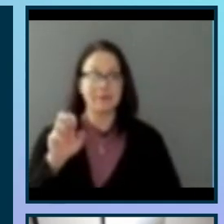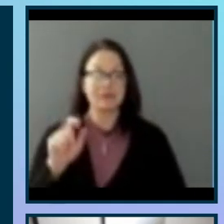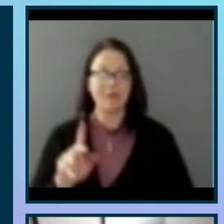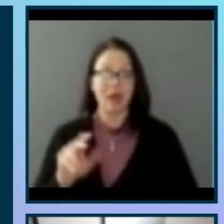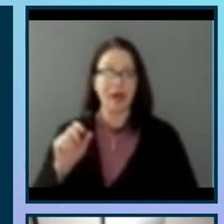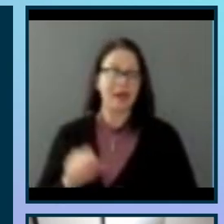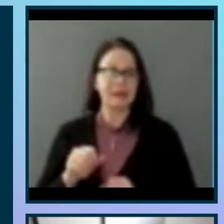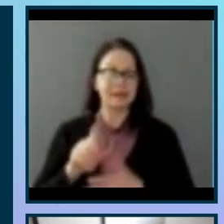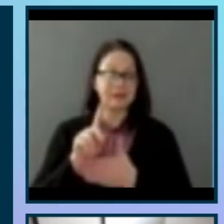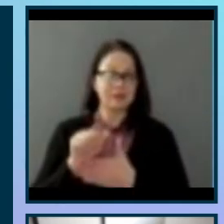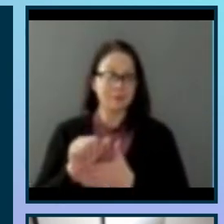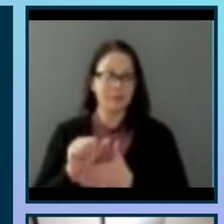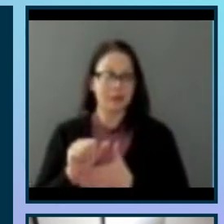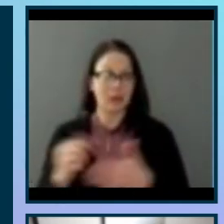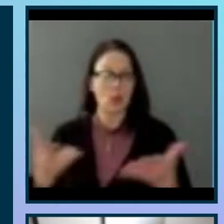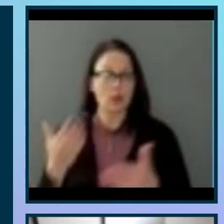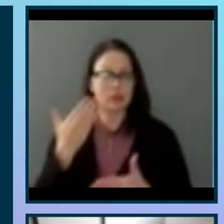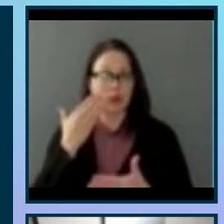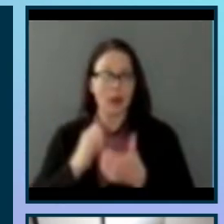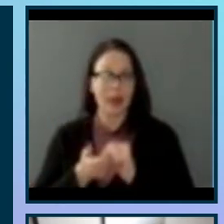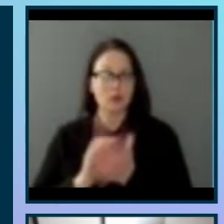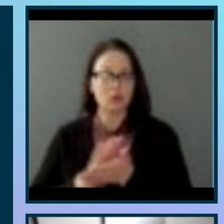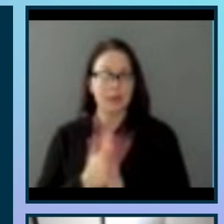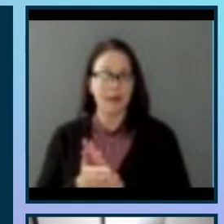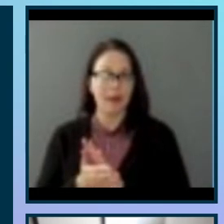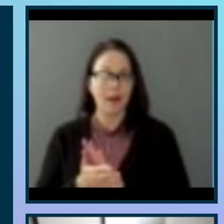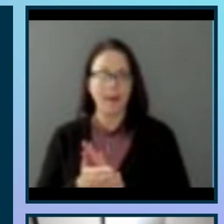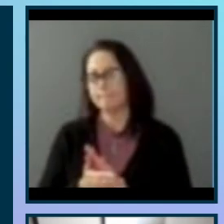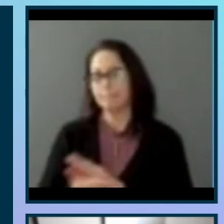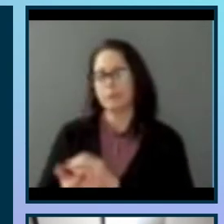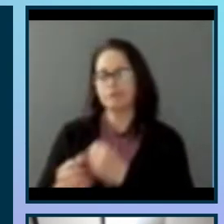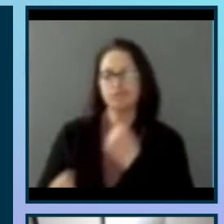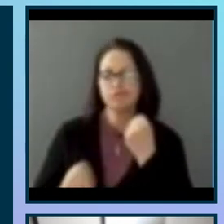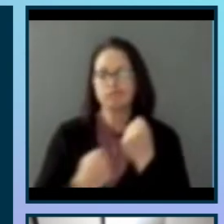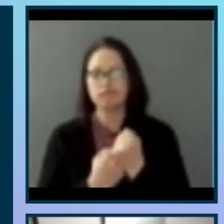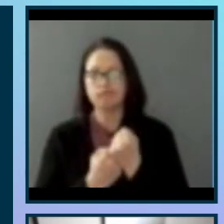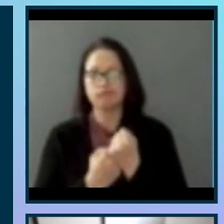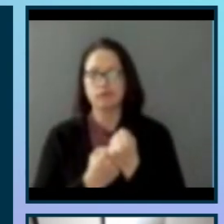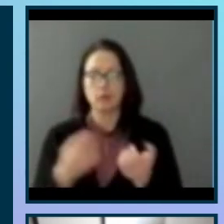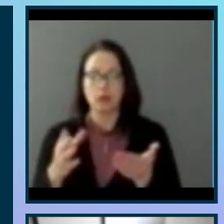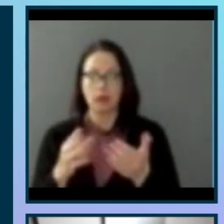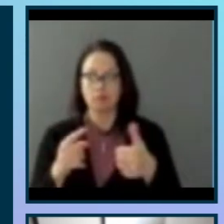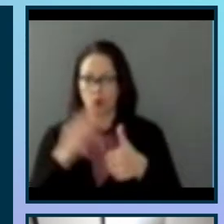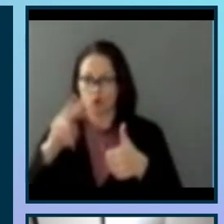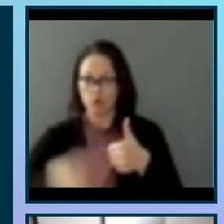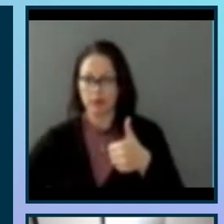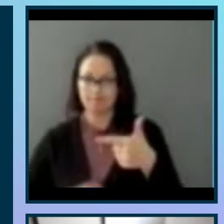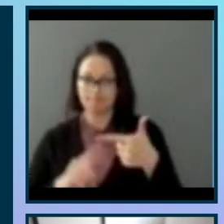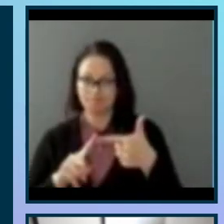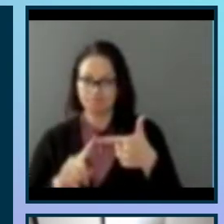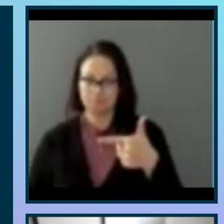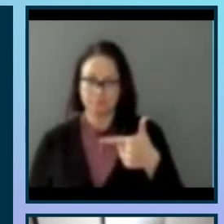to know, what to say, and how to be an ally. So learn about ableism and accessibility, disability etiquette, and